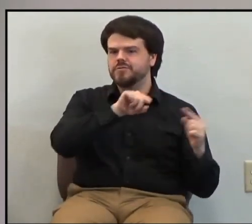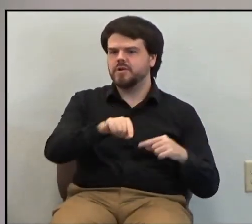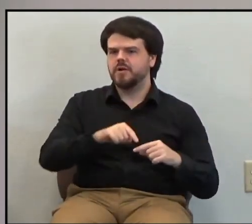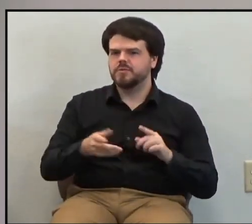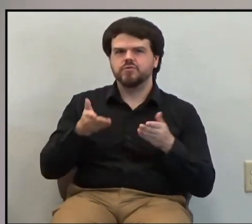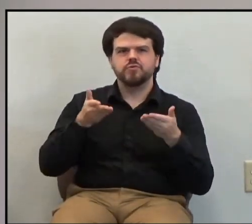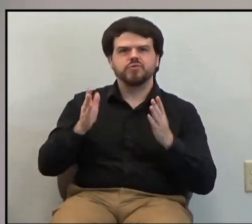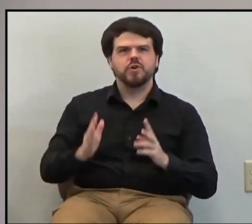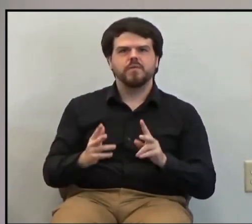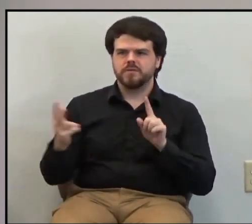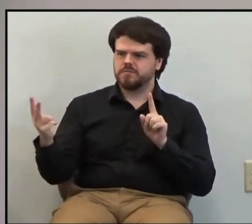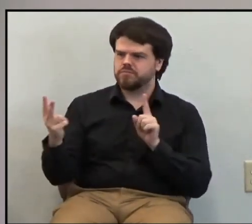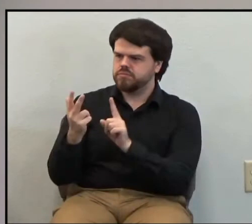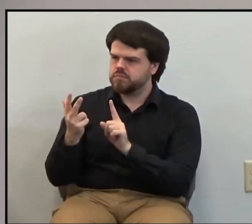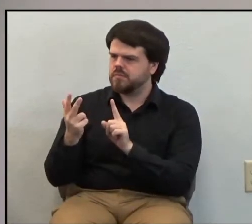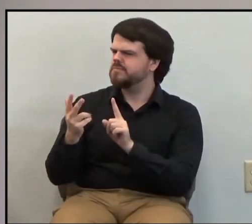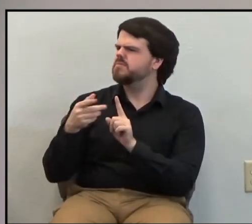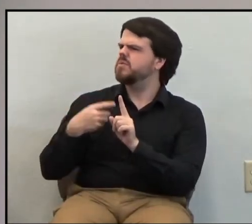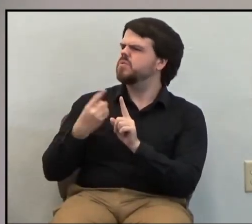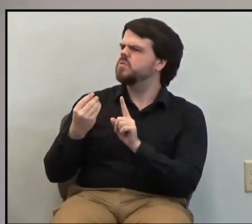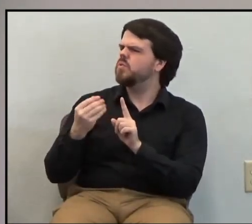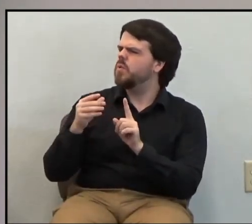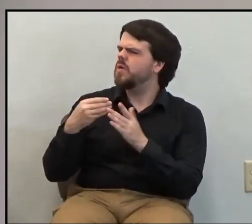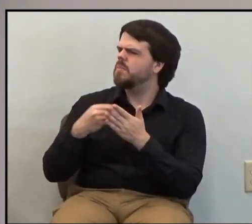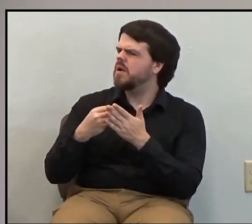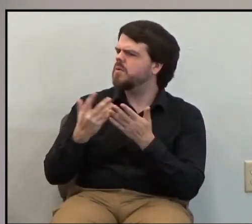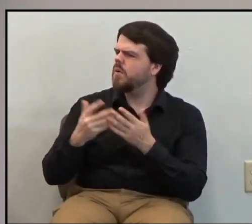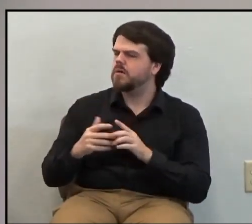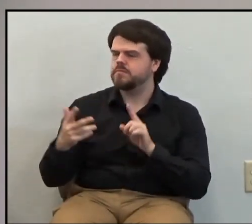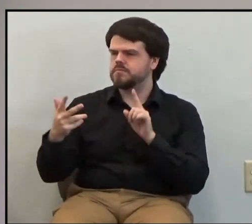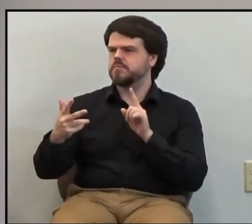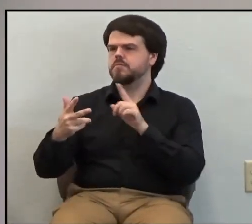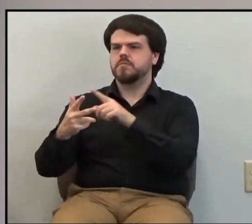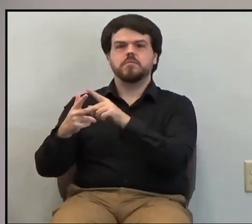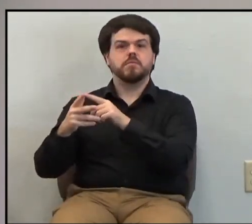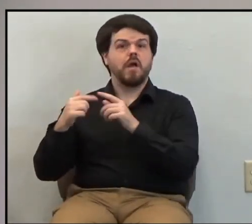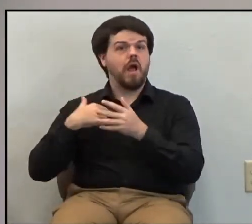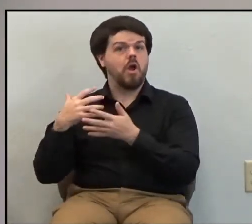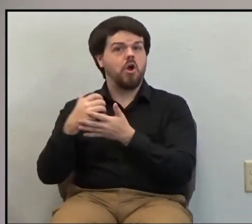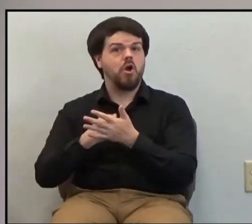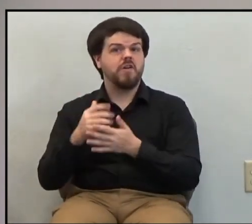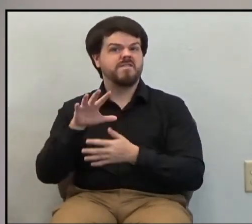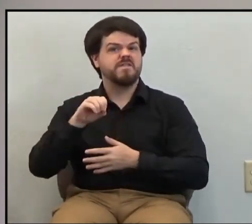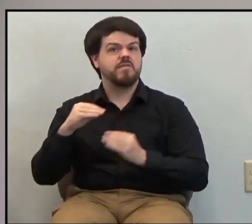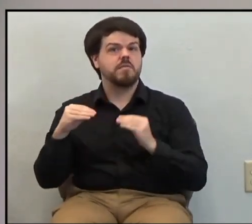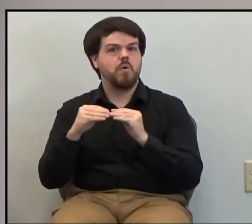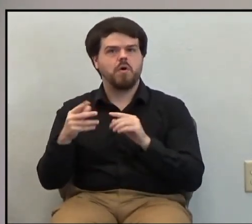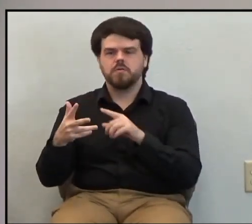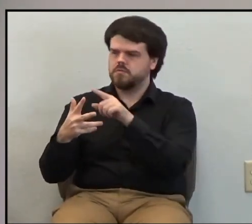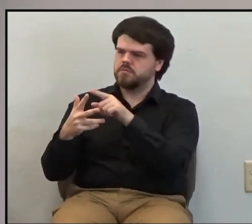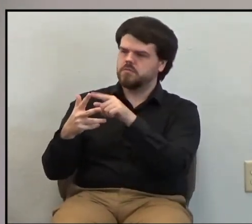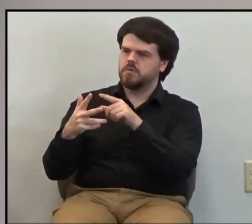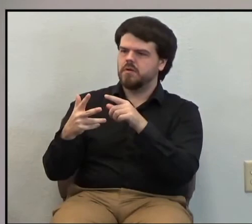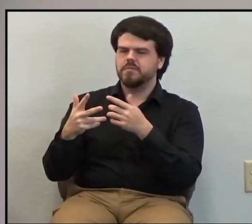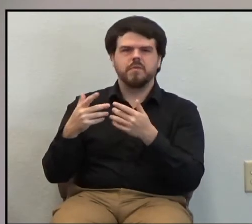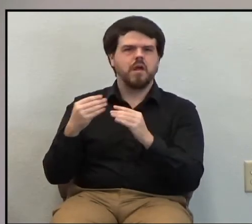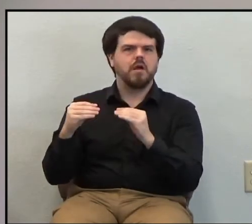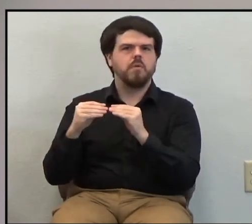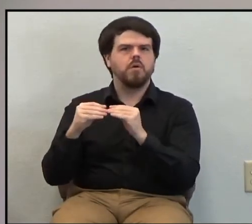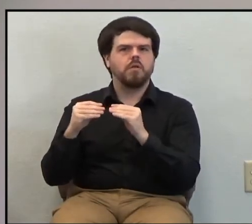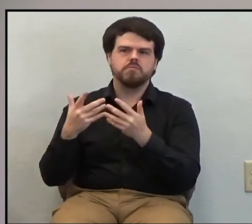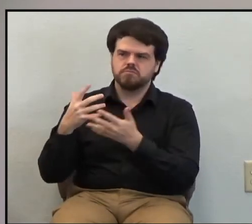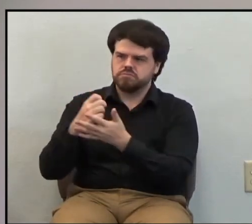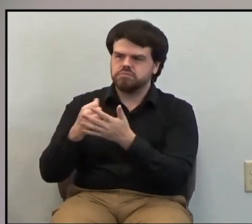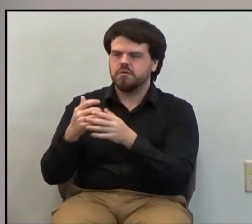he says, what have you done with the money I gave you? One says, well, I earned 50 more. And then one says, Lord, I didn't do anything with